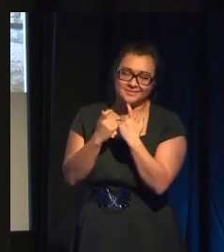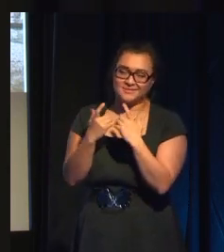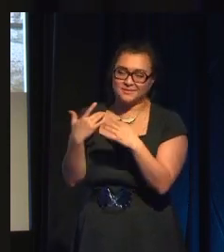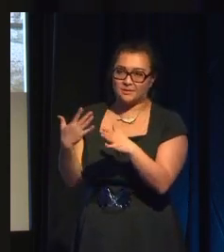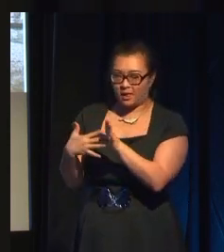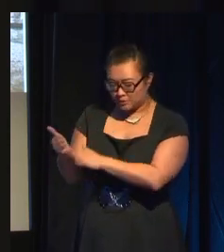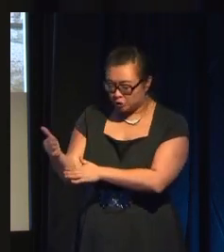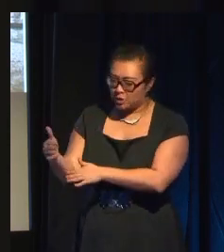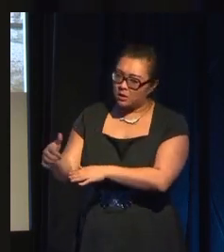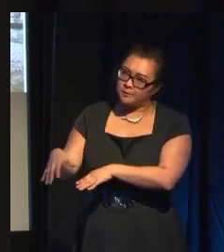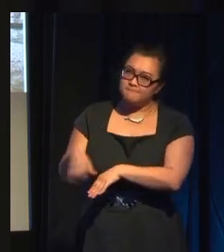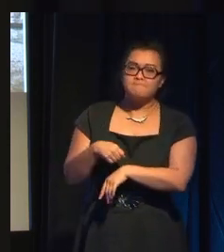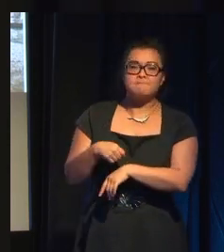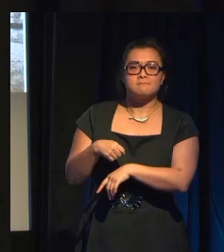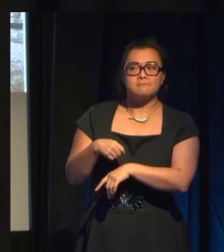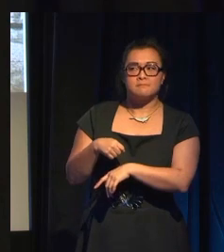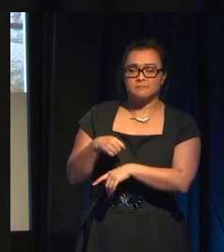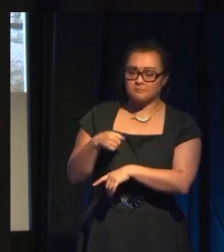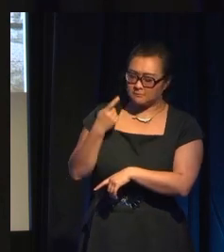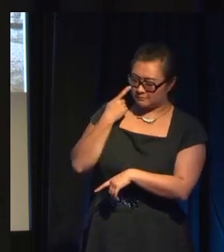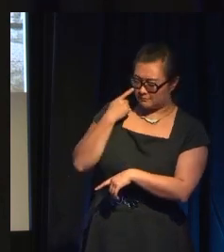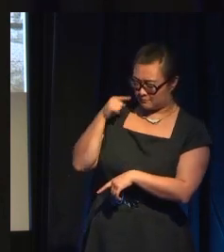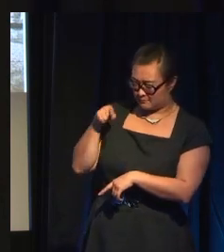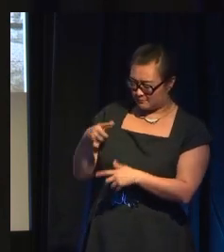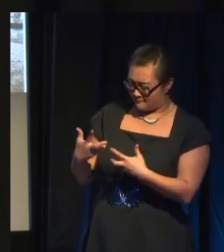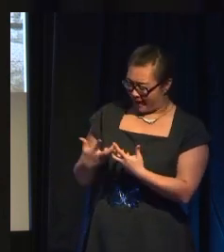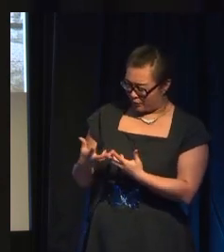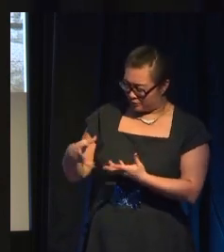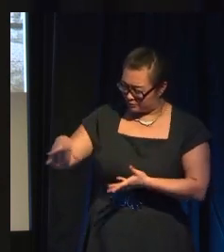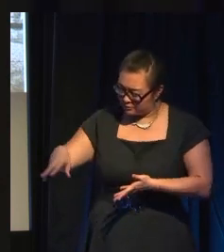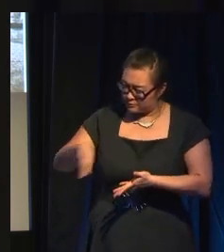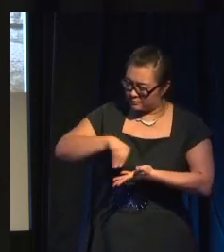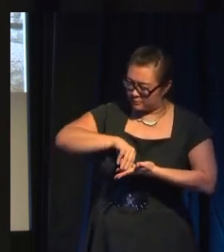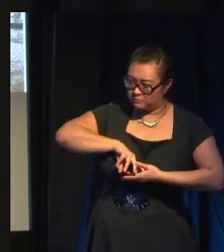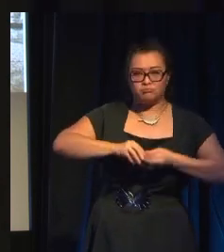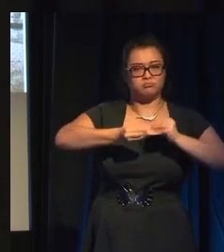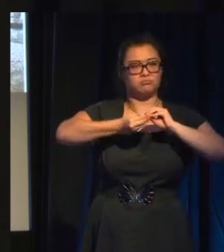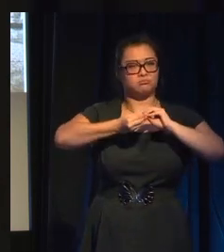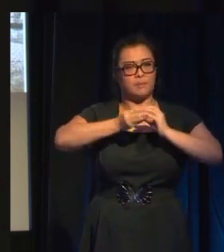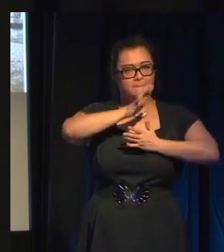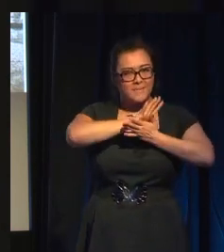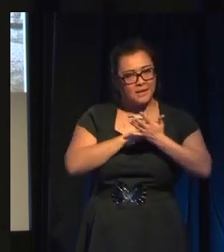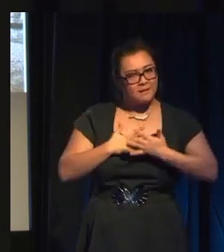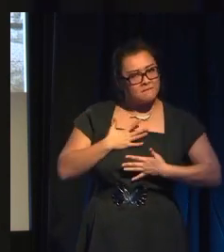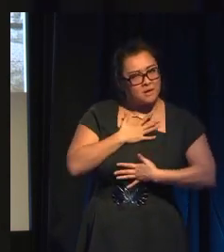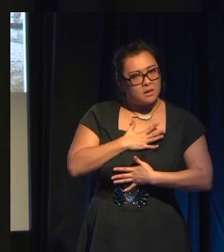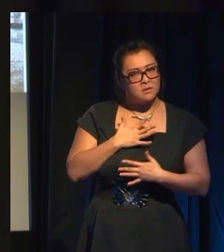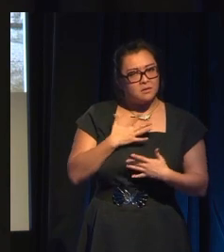as a way to make meaningful and deeper experiences, which seems a bit counterintuitive maybe.